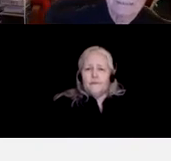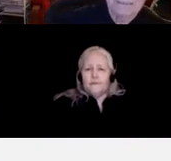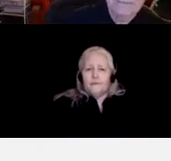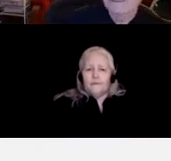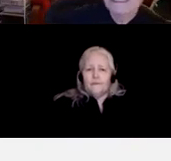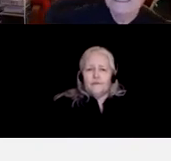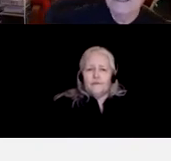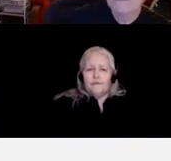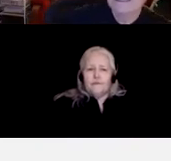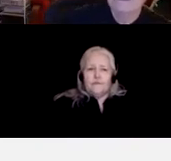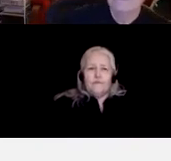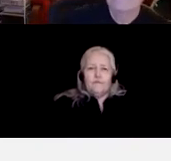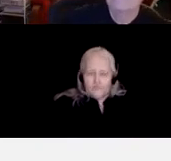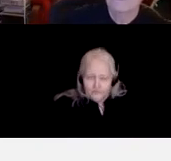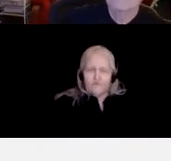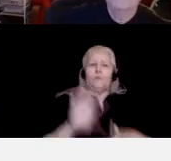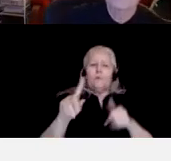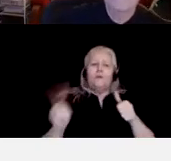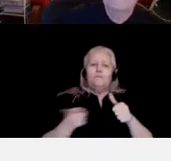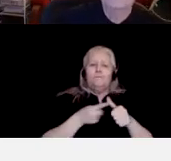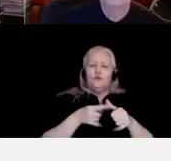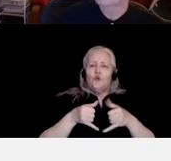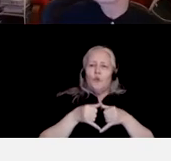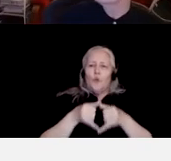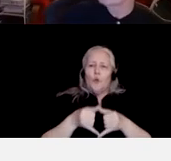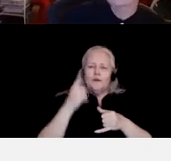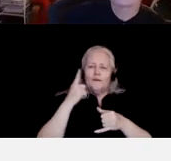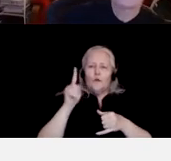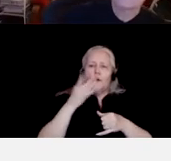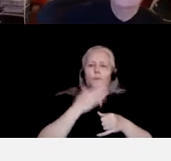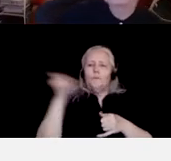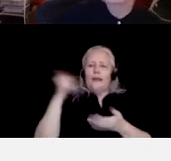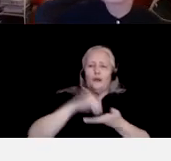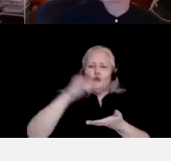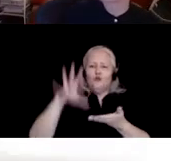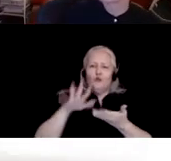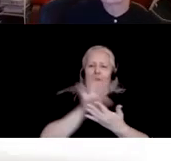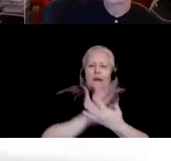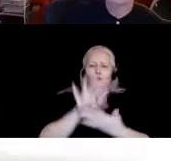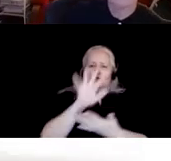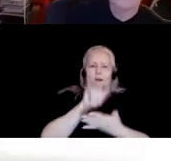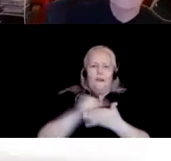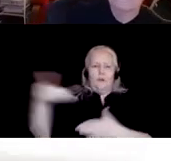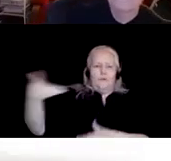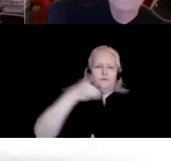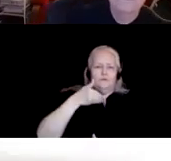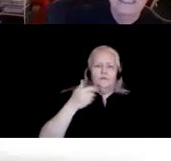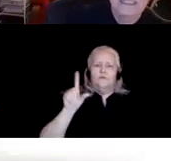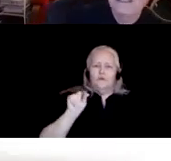Okay, so I begin with the award for the best student abstracts submitted to the 2020 annual meeting.